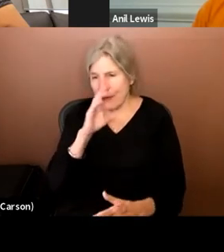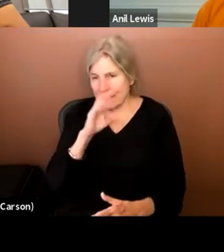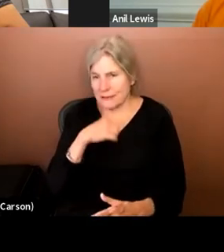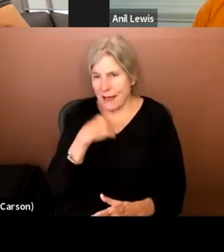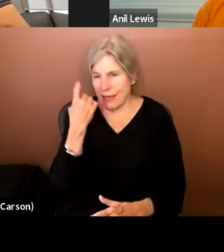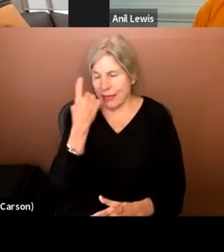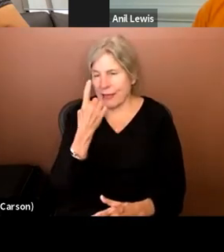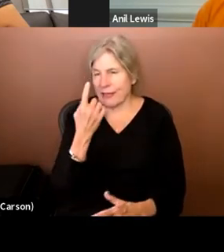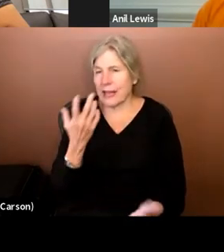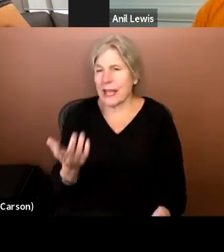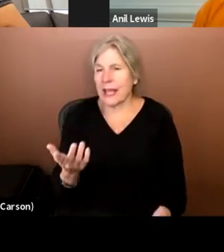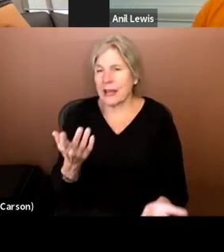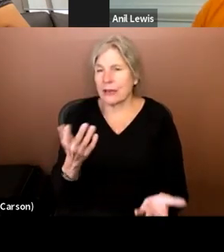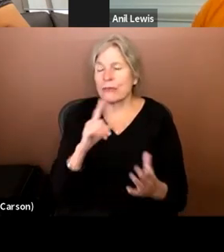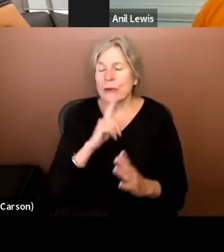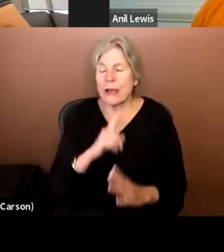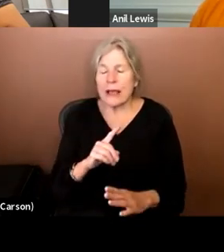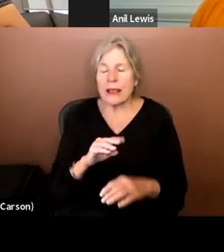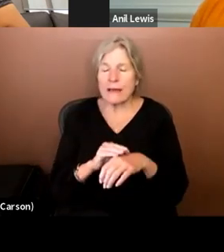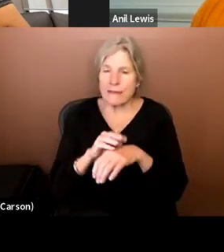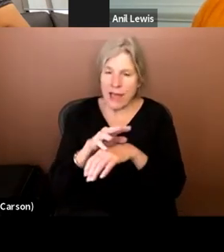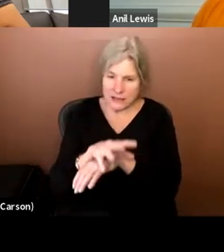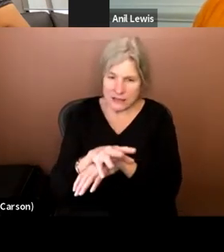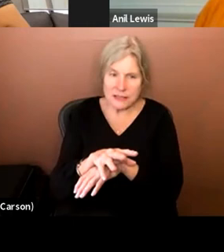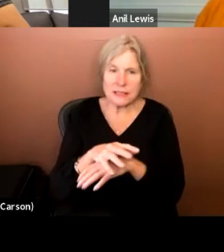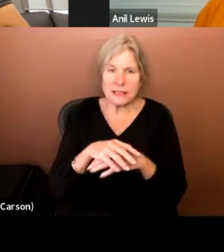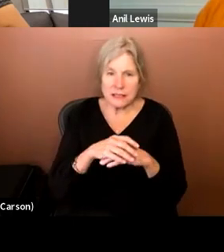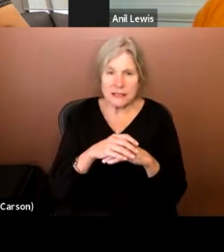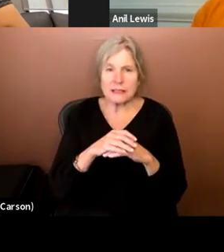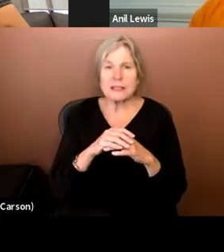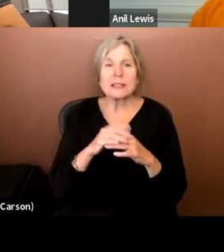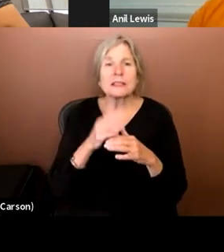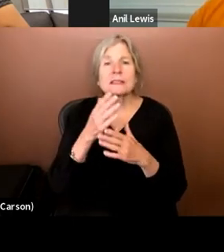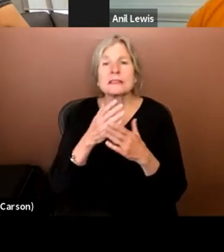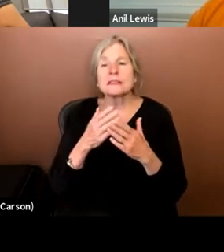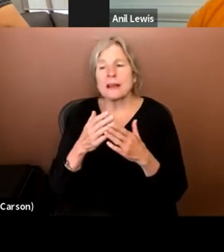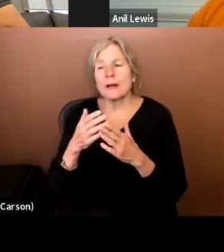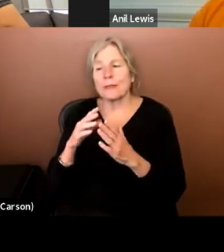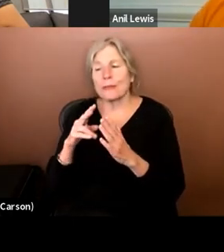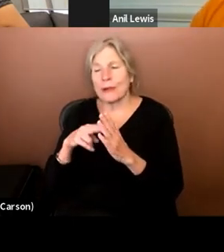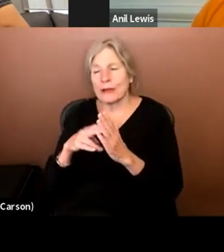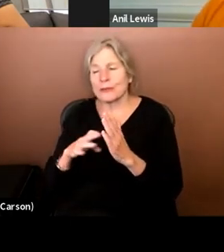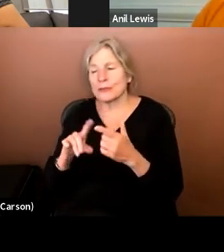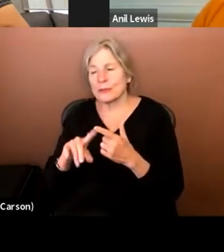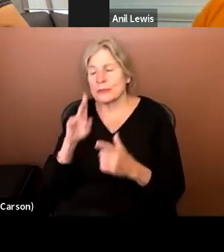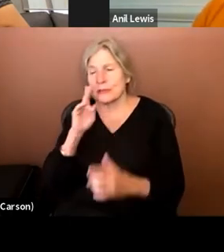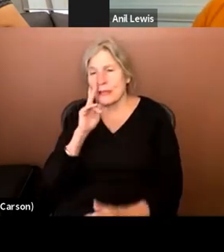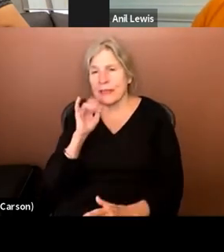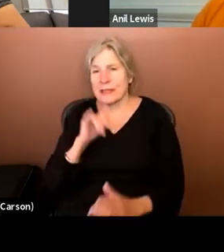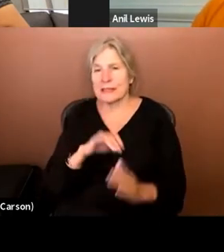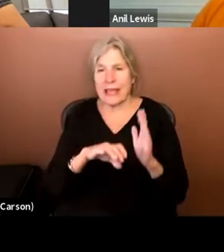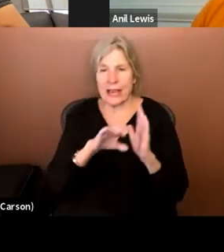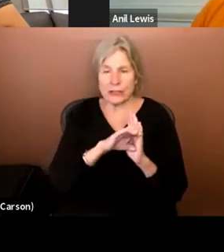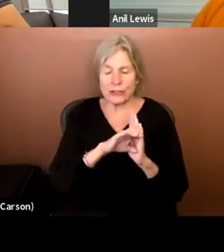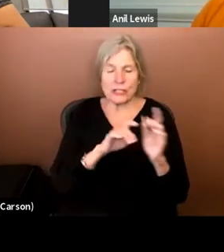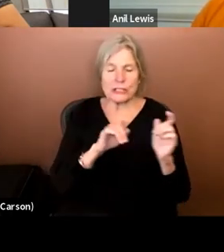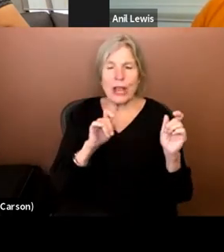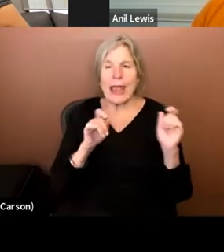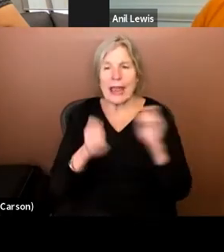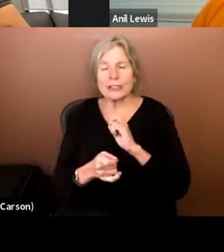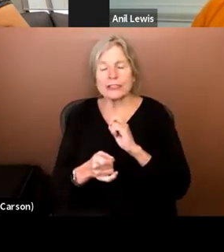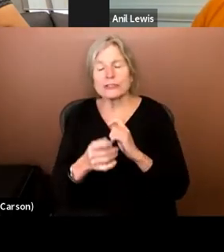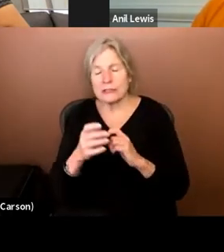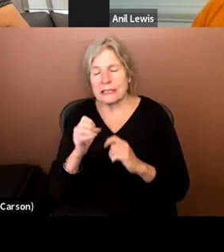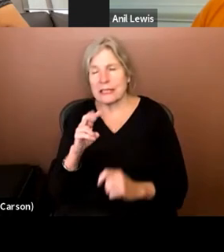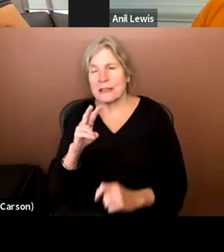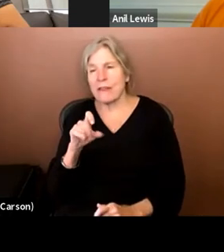uh, it, it can really affect, I think, uh, at least some readers to see this character change and evolve